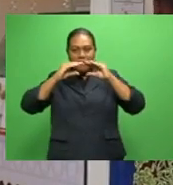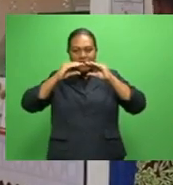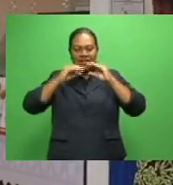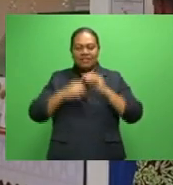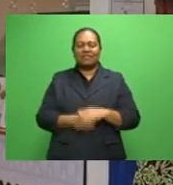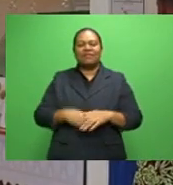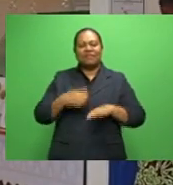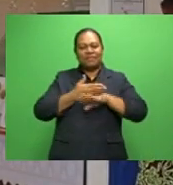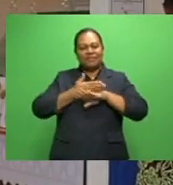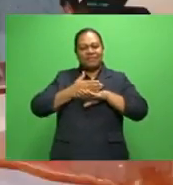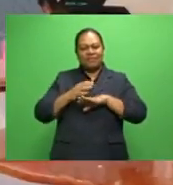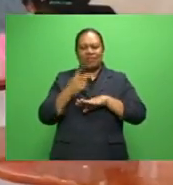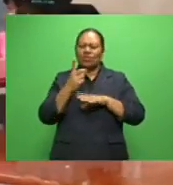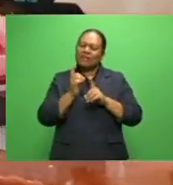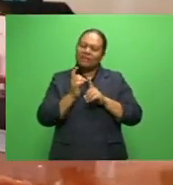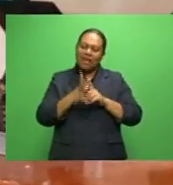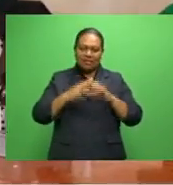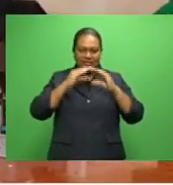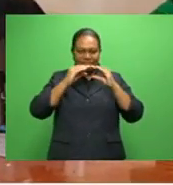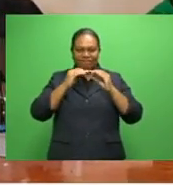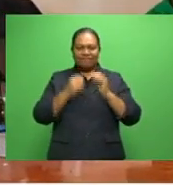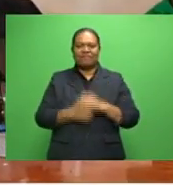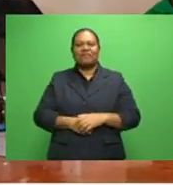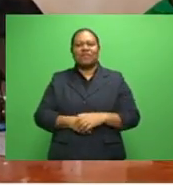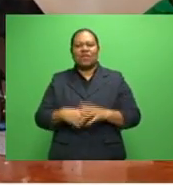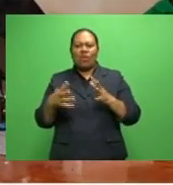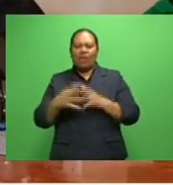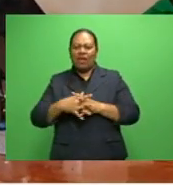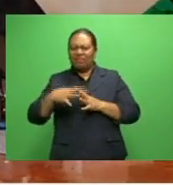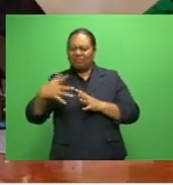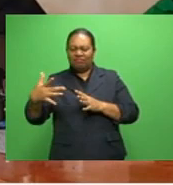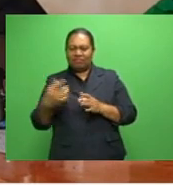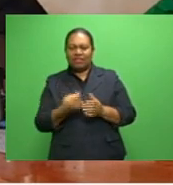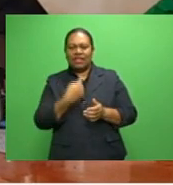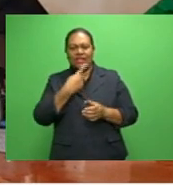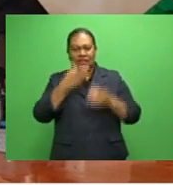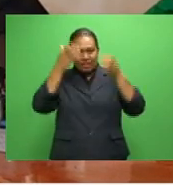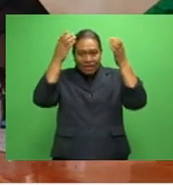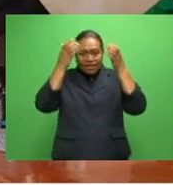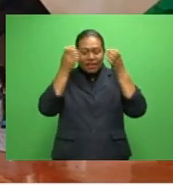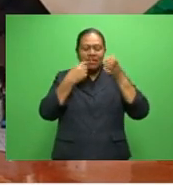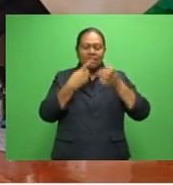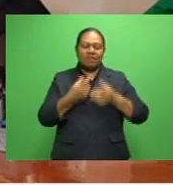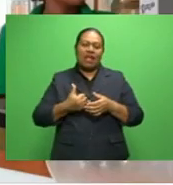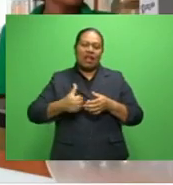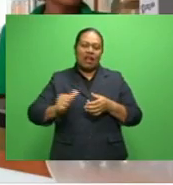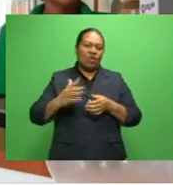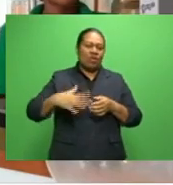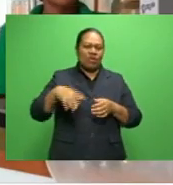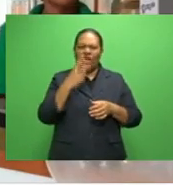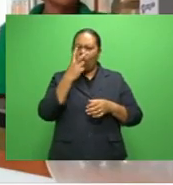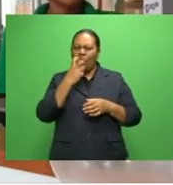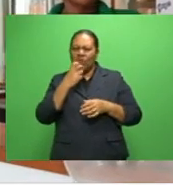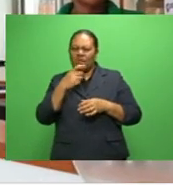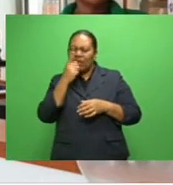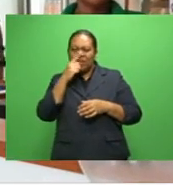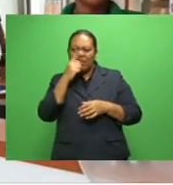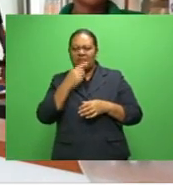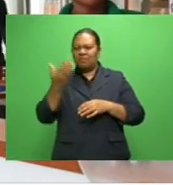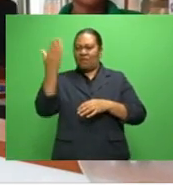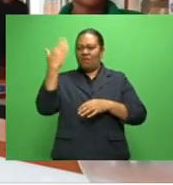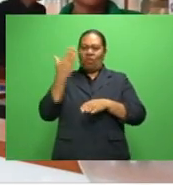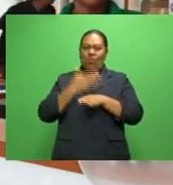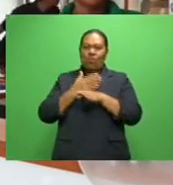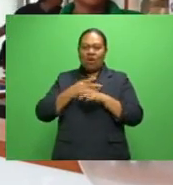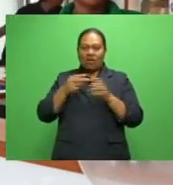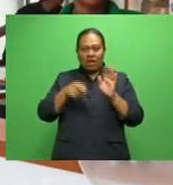two new special burgers. For Vanga Valenikana head chef, this new venture has allowed former hotel workers like herself to